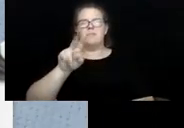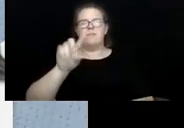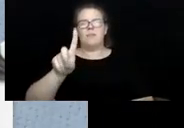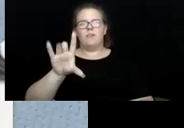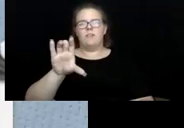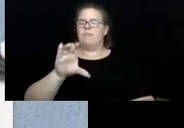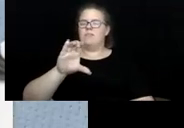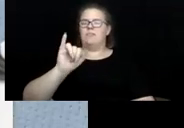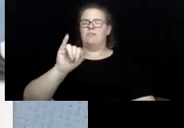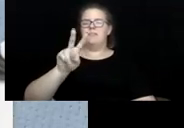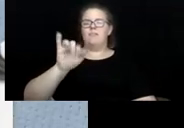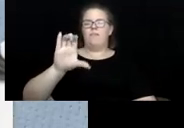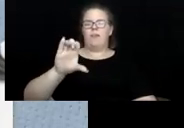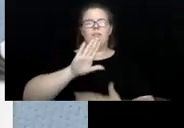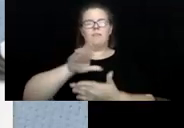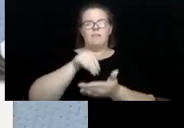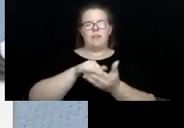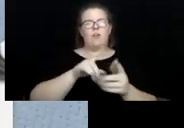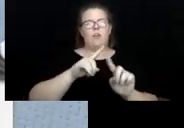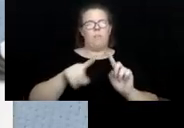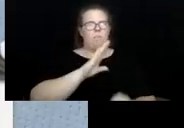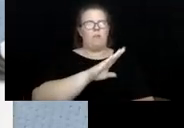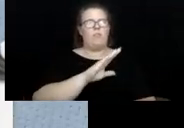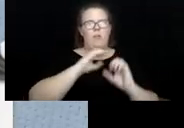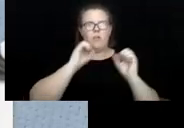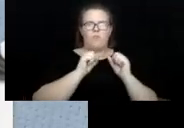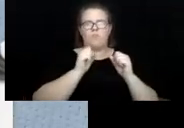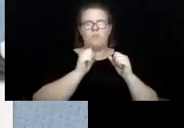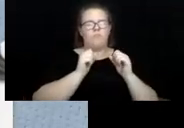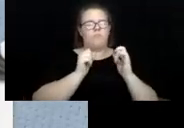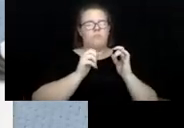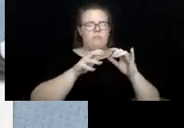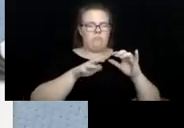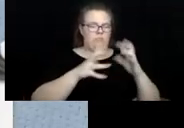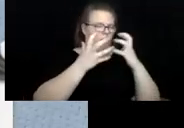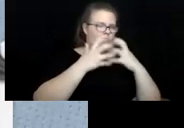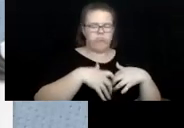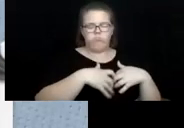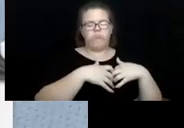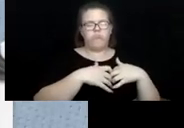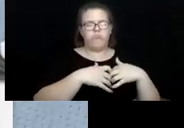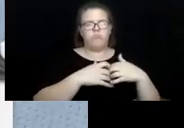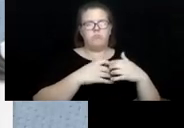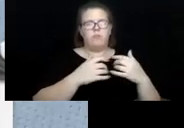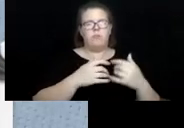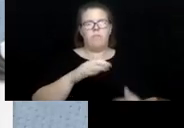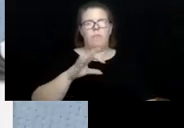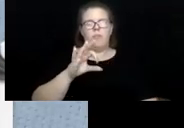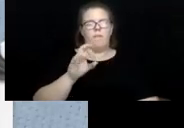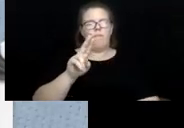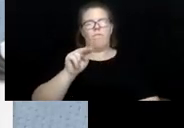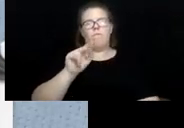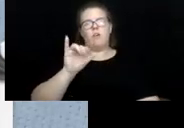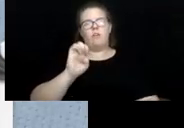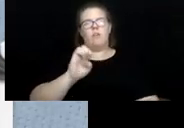and, um, you know, in the middle of winter or right before a holiday. So we're able to, at least we're